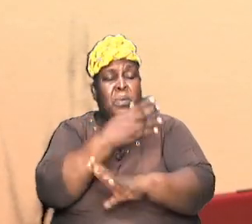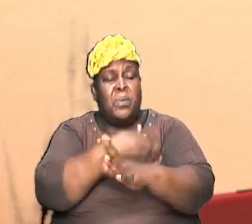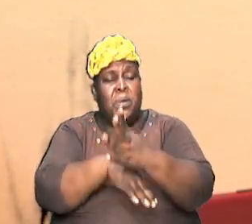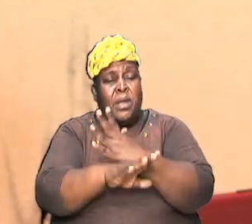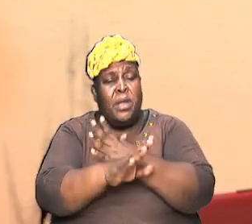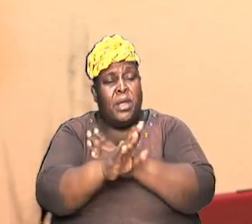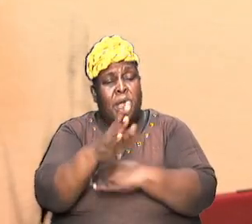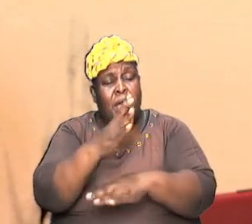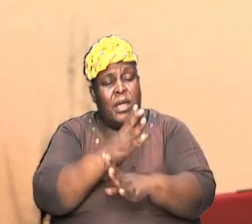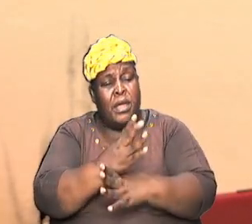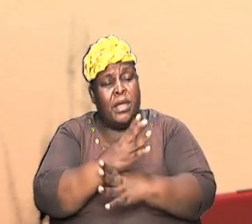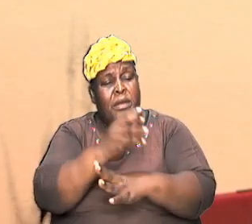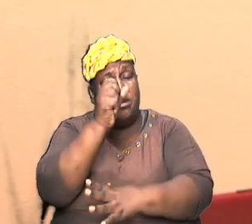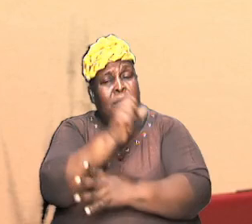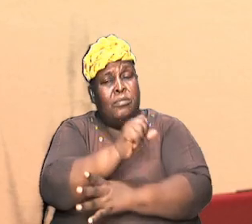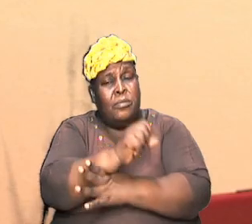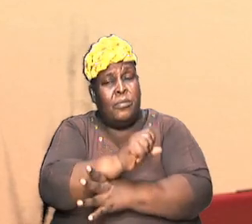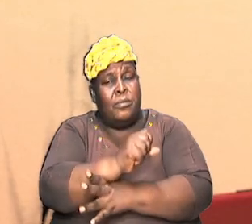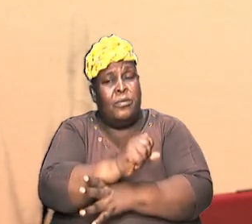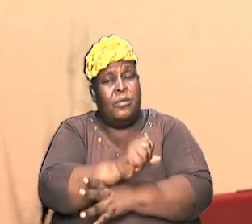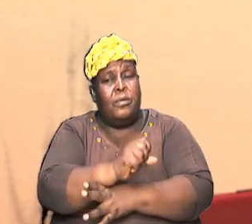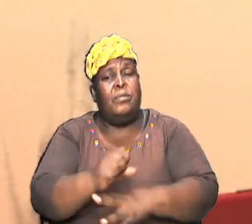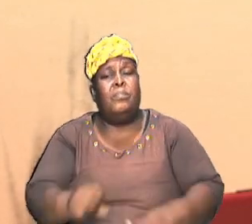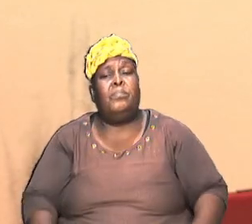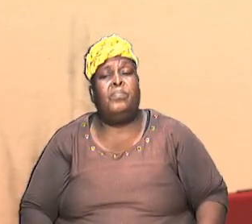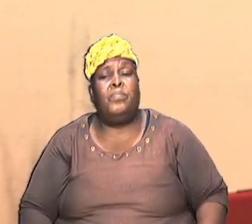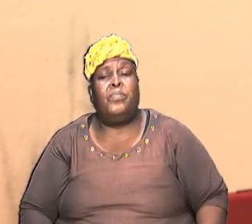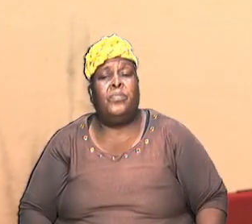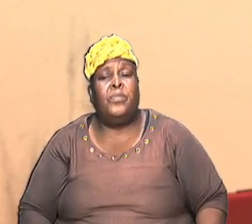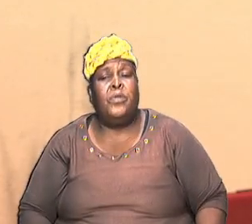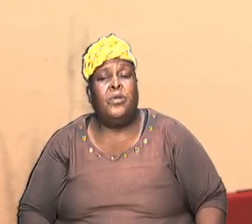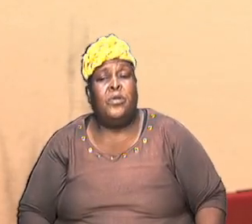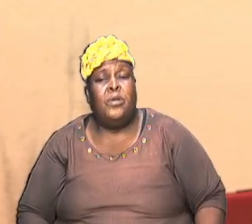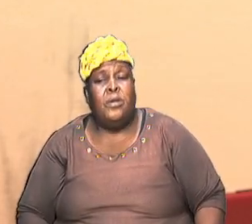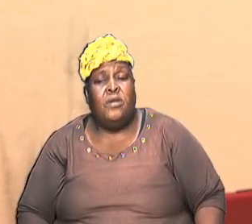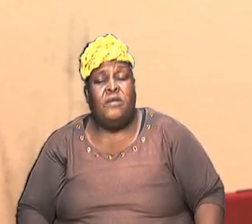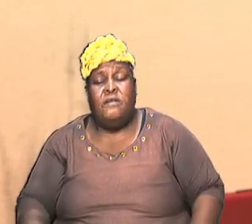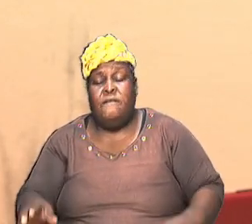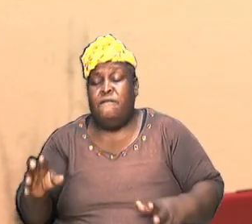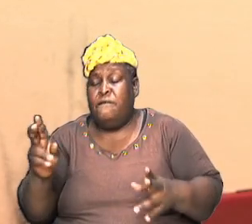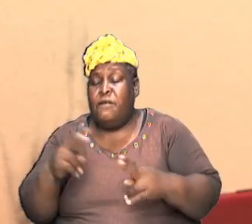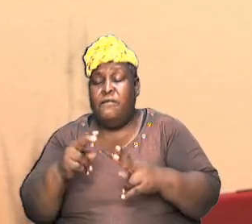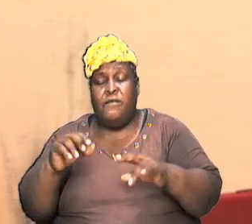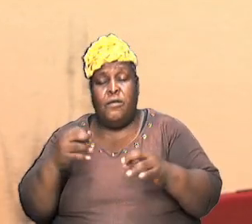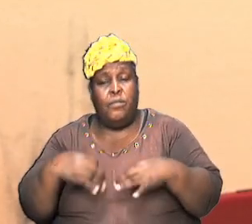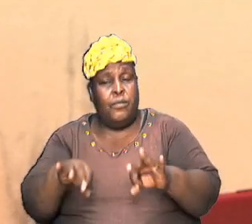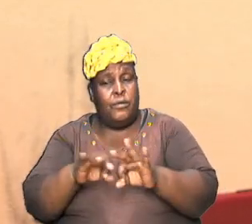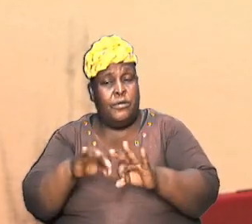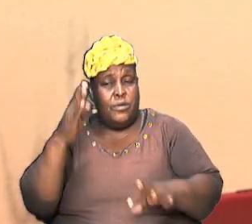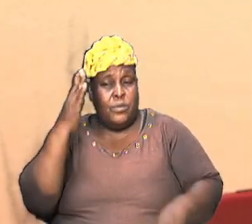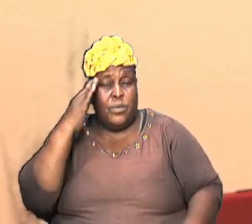so he knew the Lord and this is very significant for us to know now Melchizedek